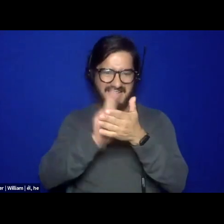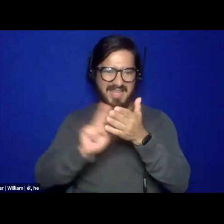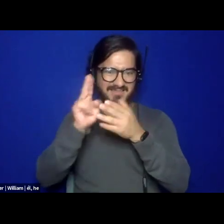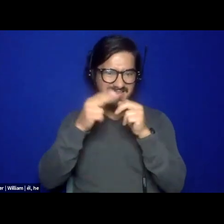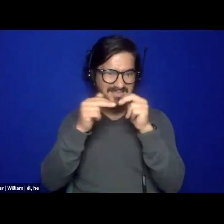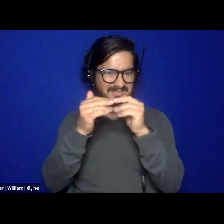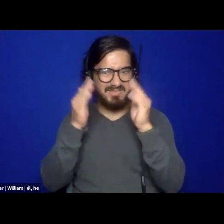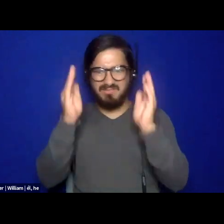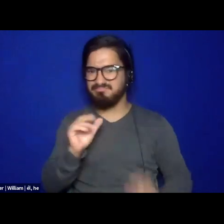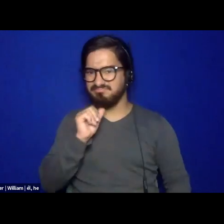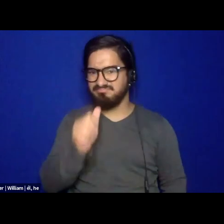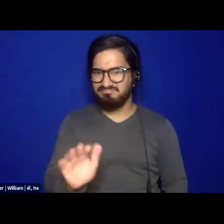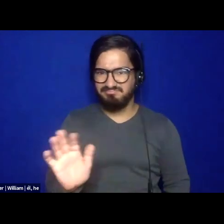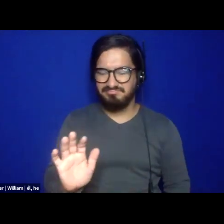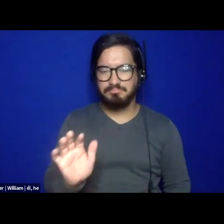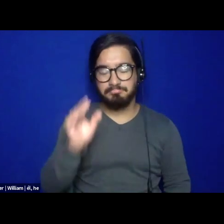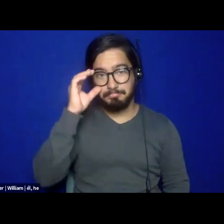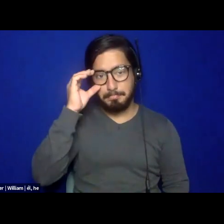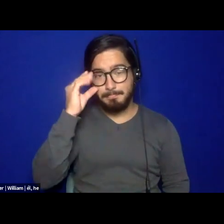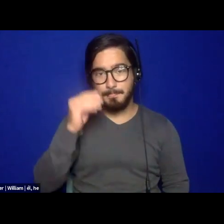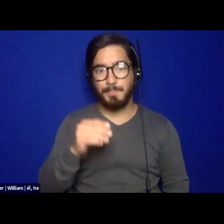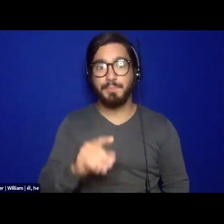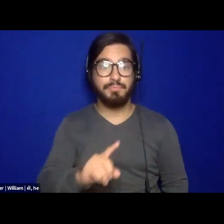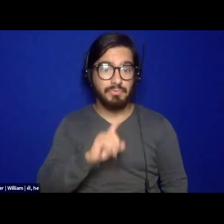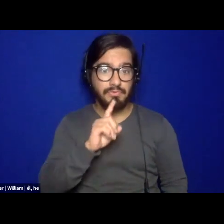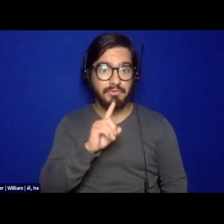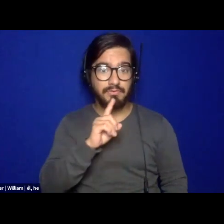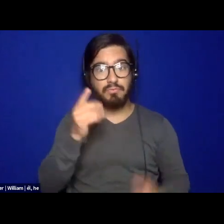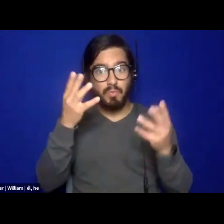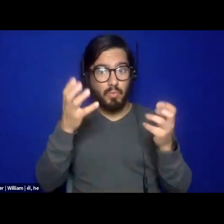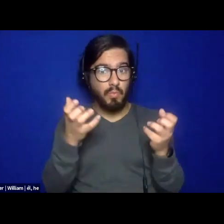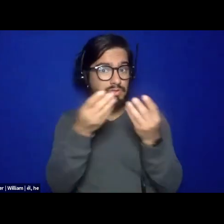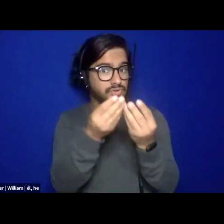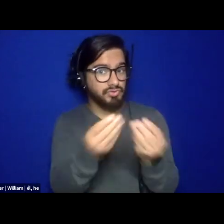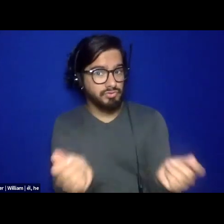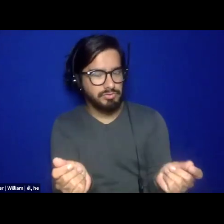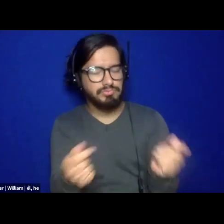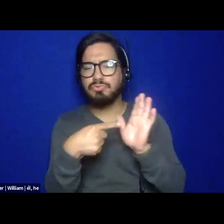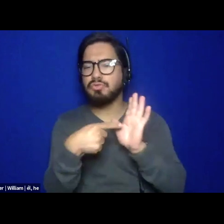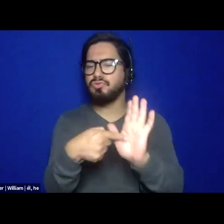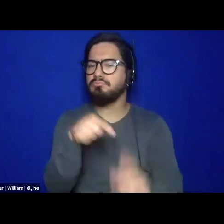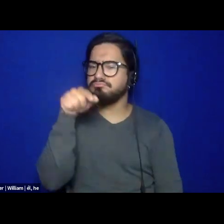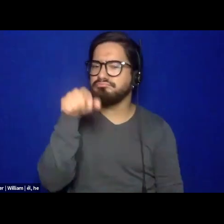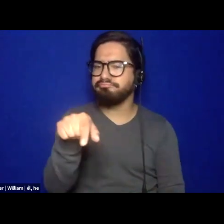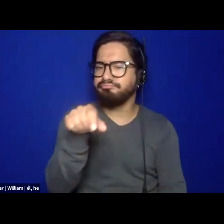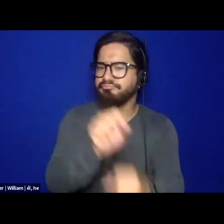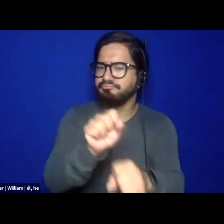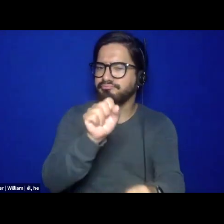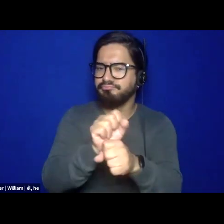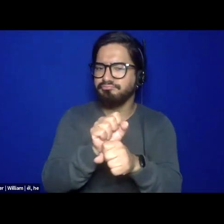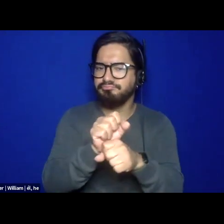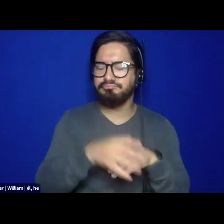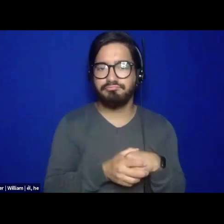education system. But really, if you want to do some healing, show up to do the work. And so my biggest